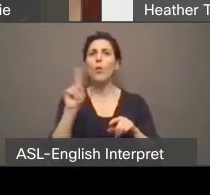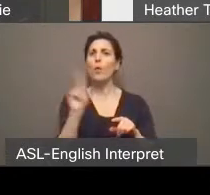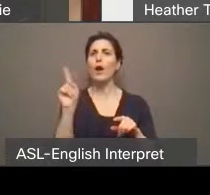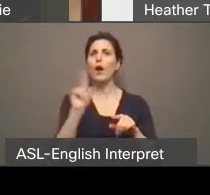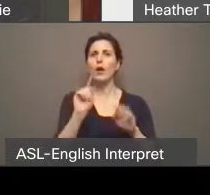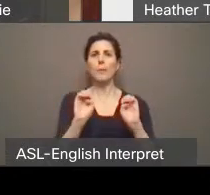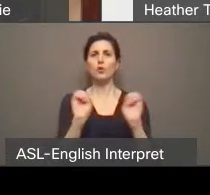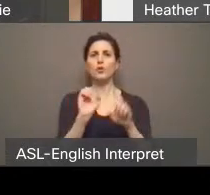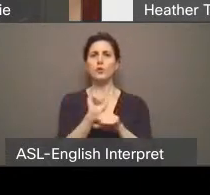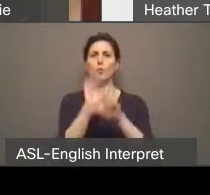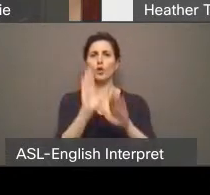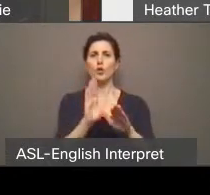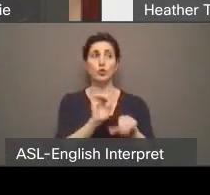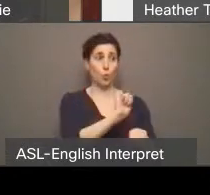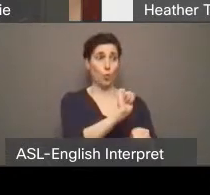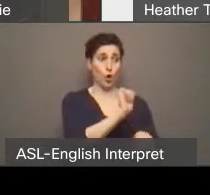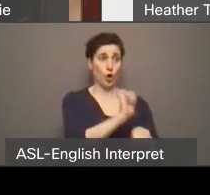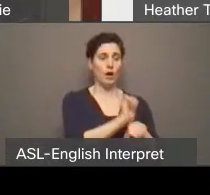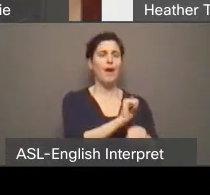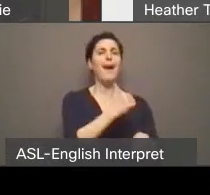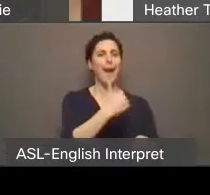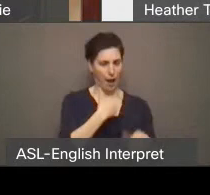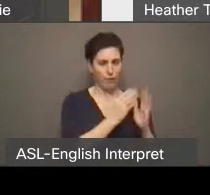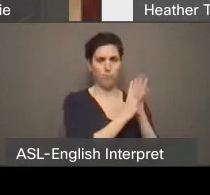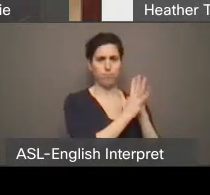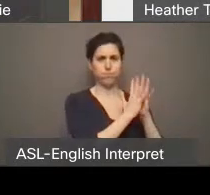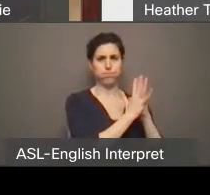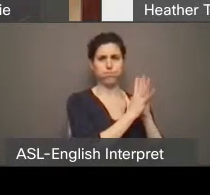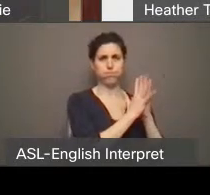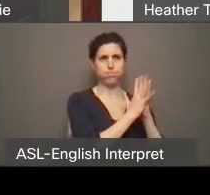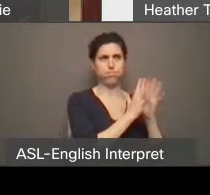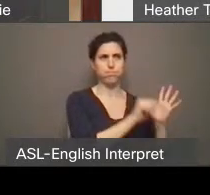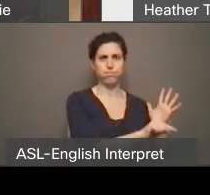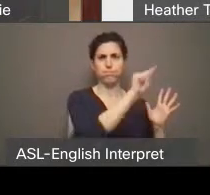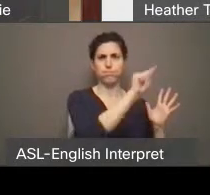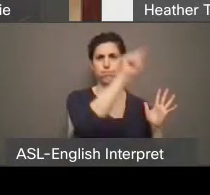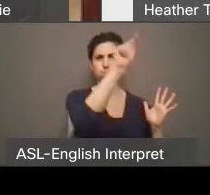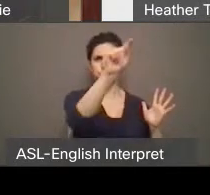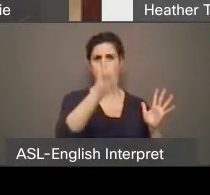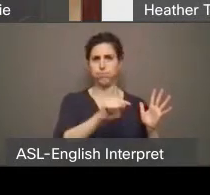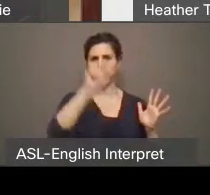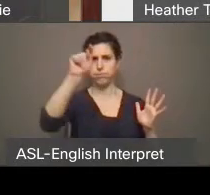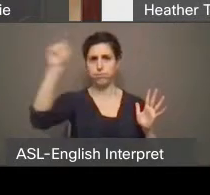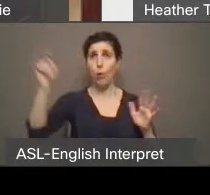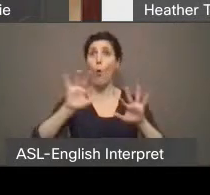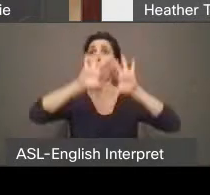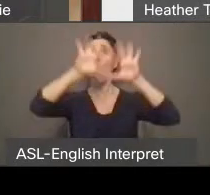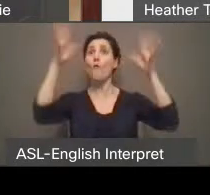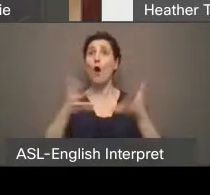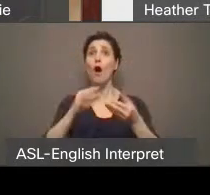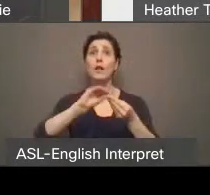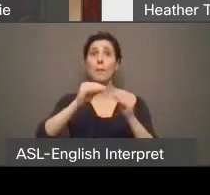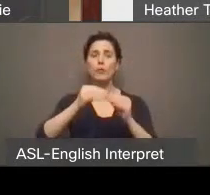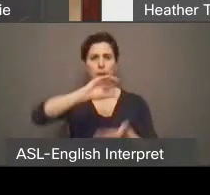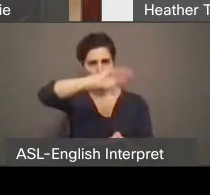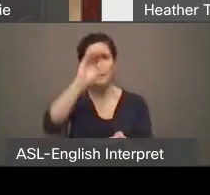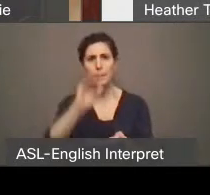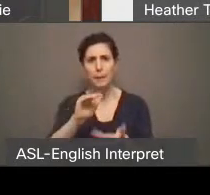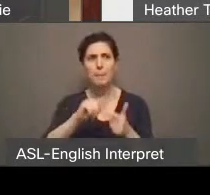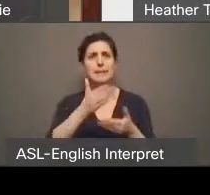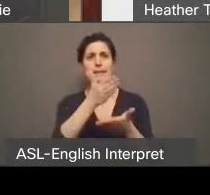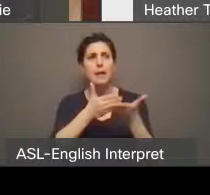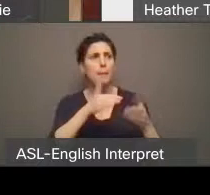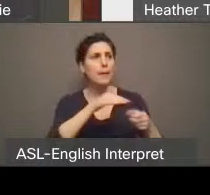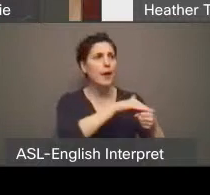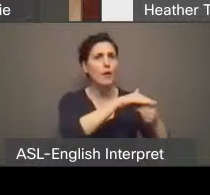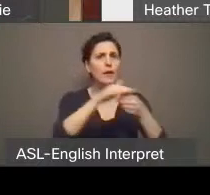And that overcrowding never really went away, although the overall system ridership did decline. So this